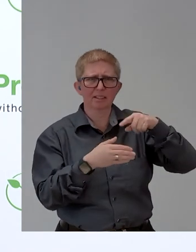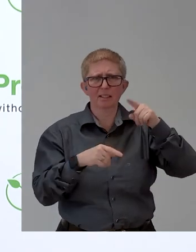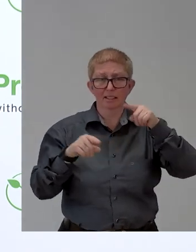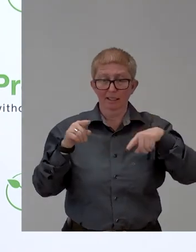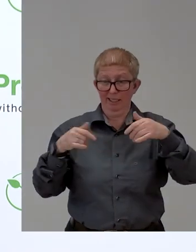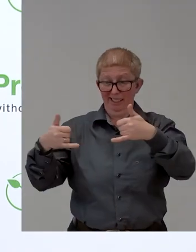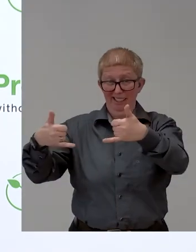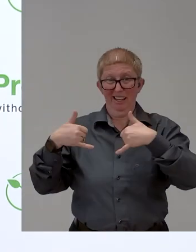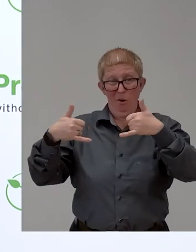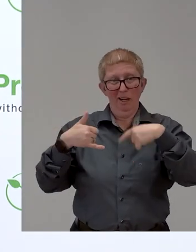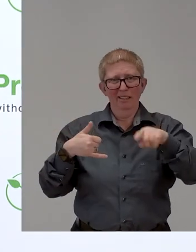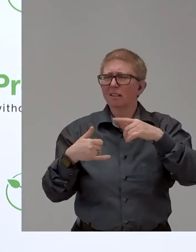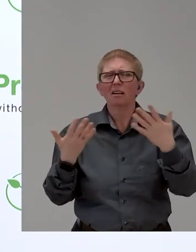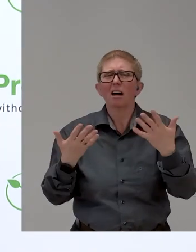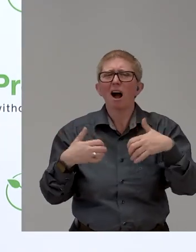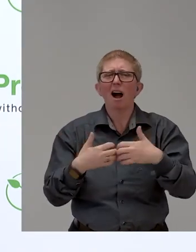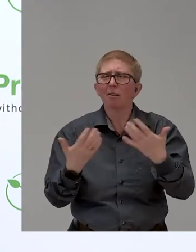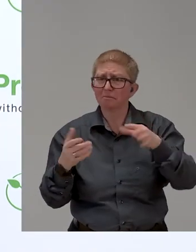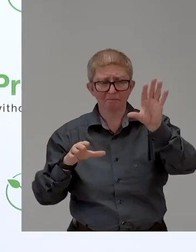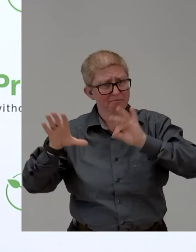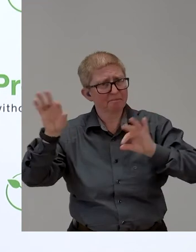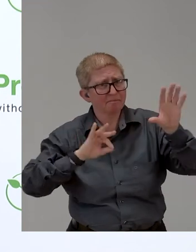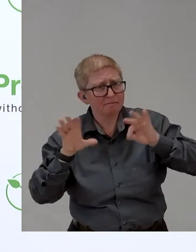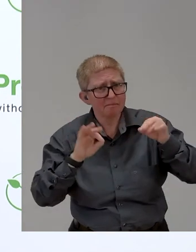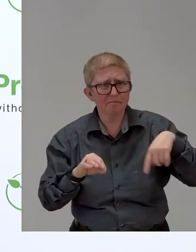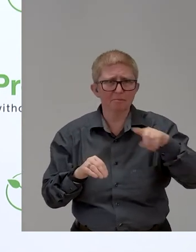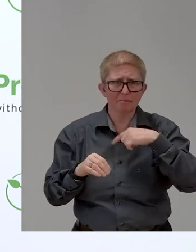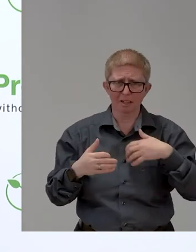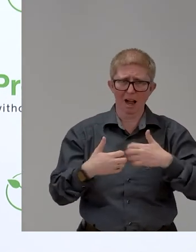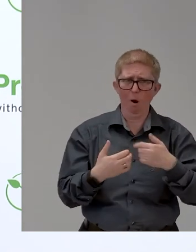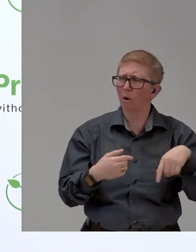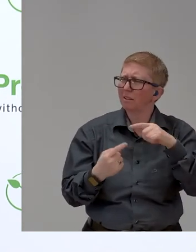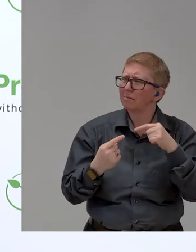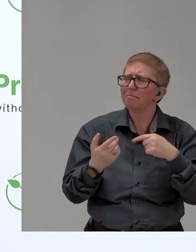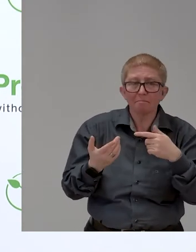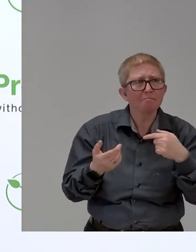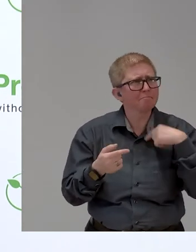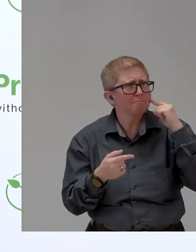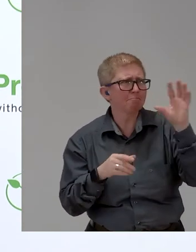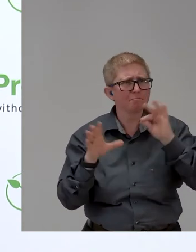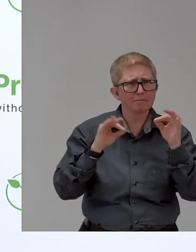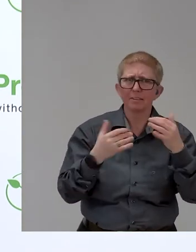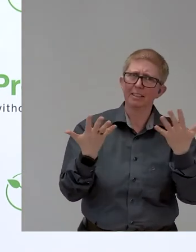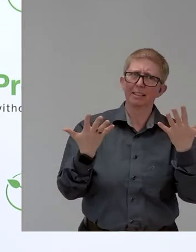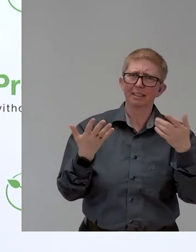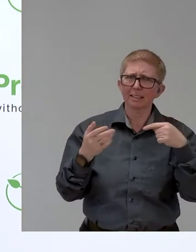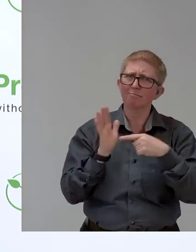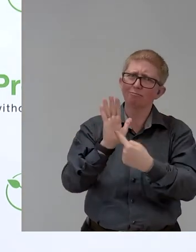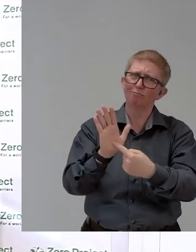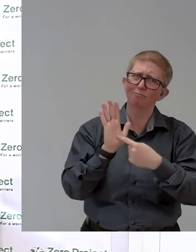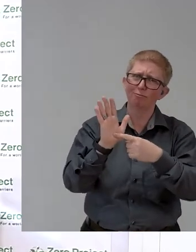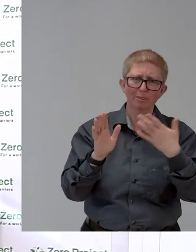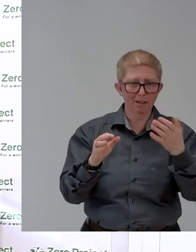nomination comes in, and how we treat and get the information until you see the final results in the zero project conference.